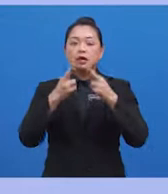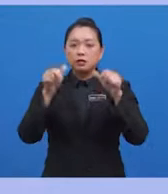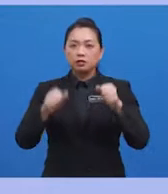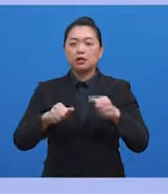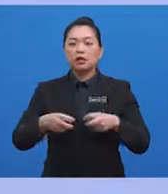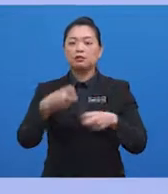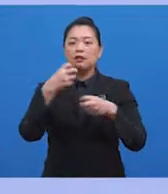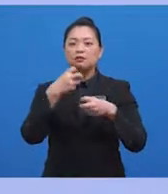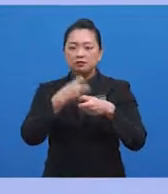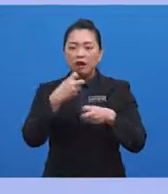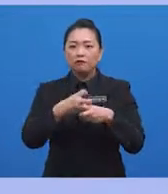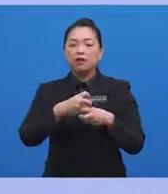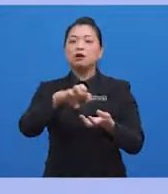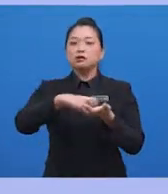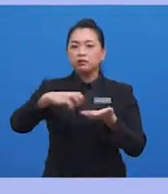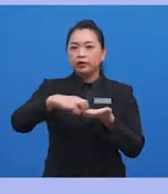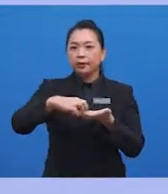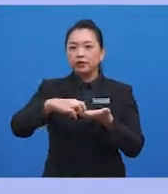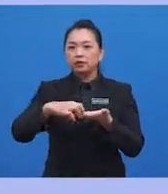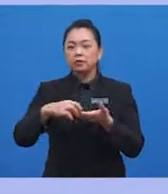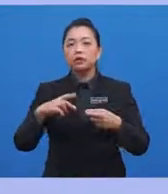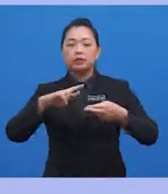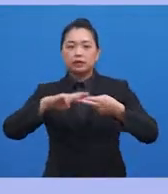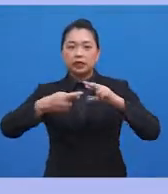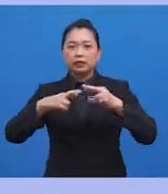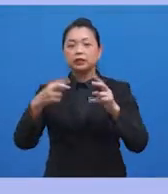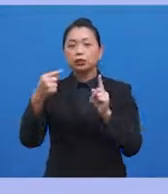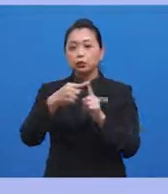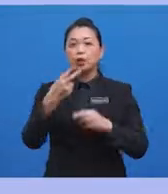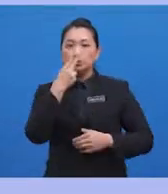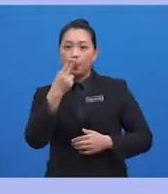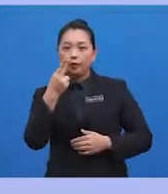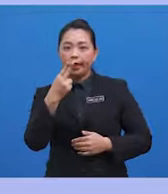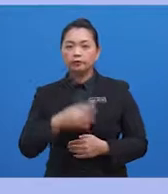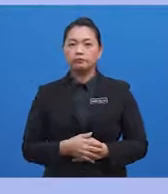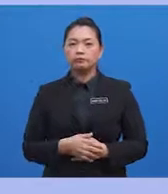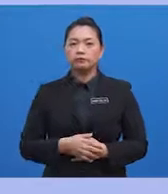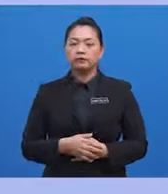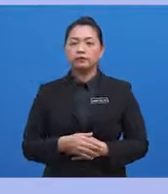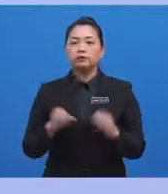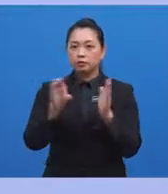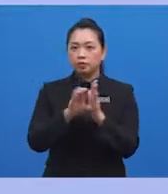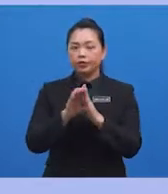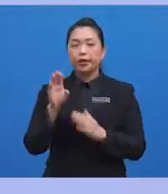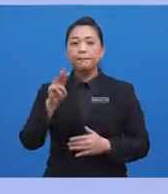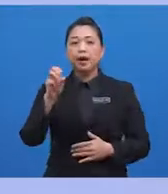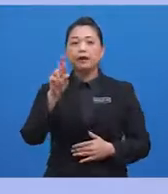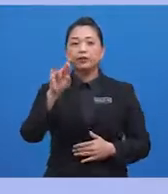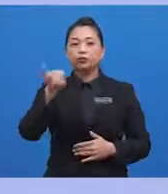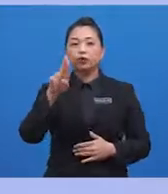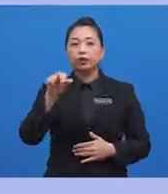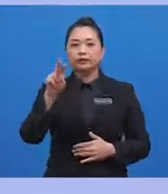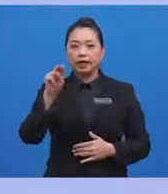suffer damage related to smoking or inhaling drugs such as marijuana and crack cocaine.